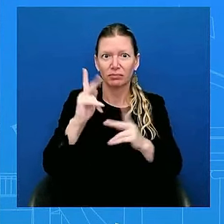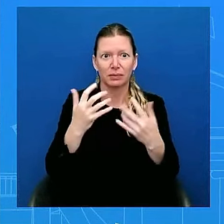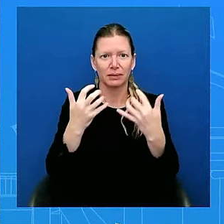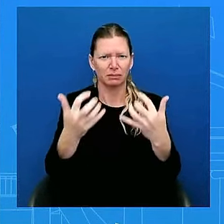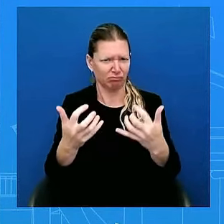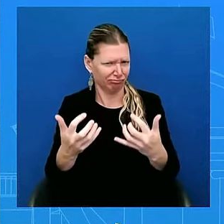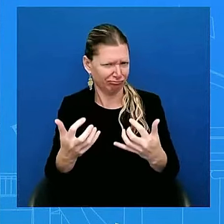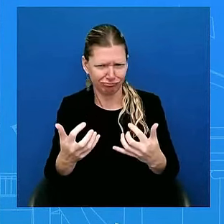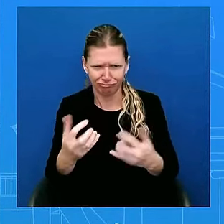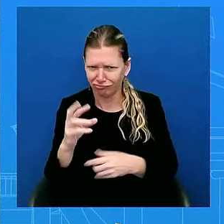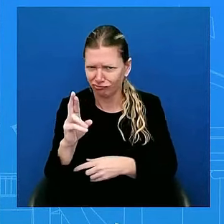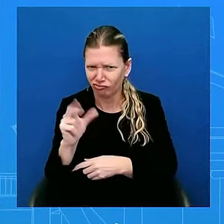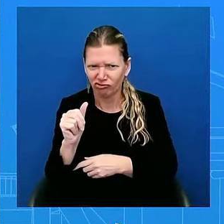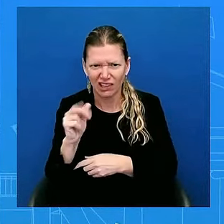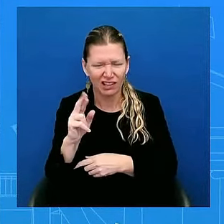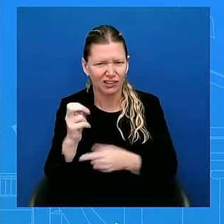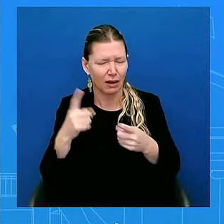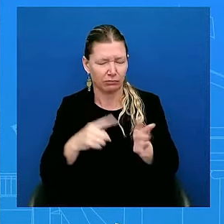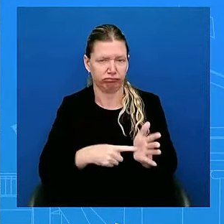moments.